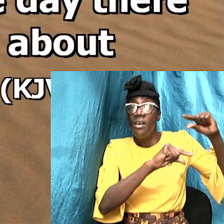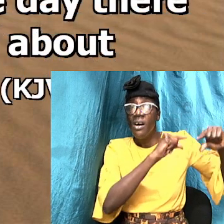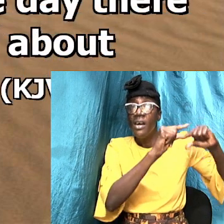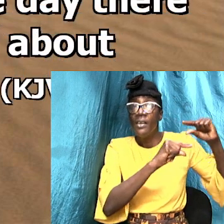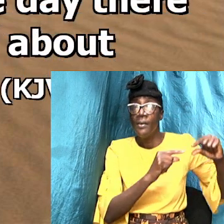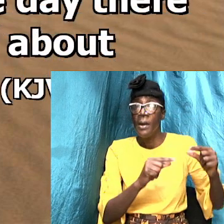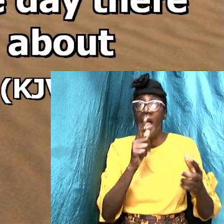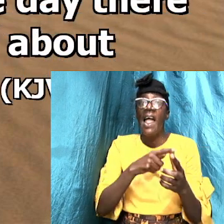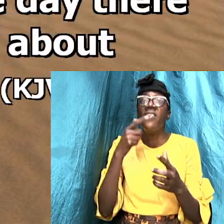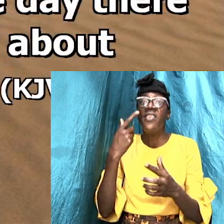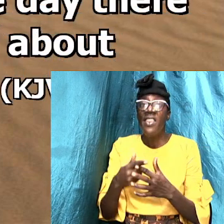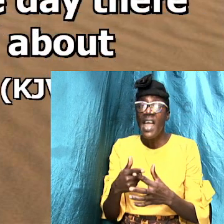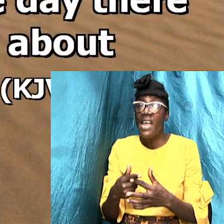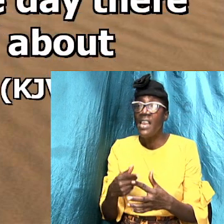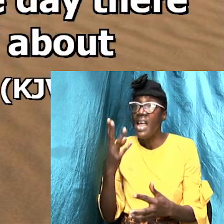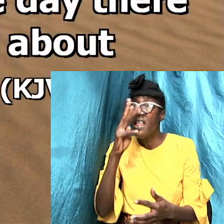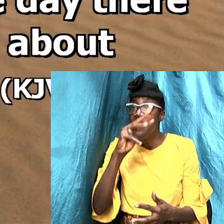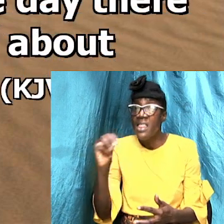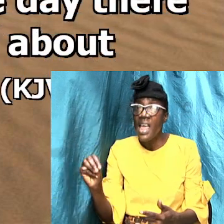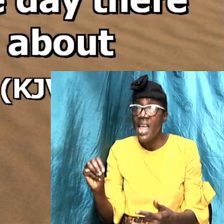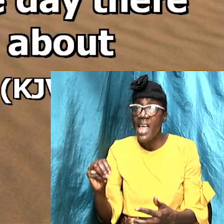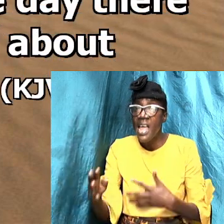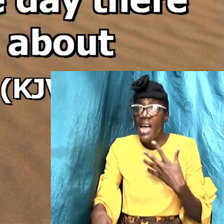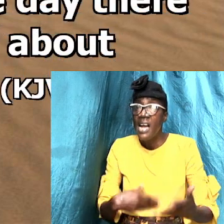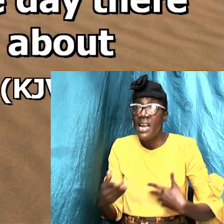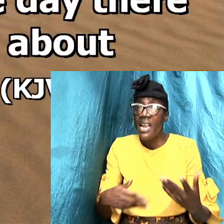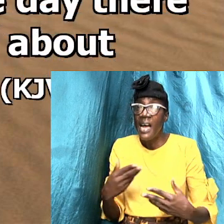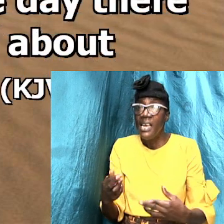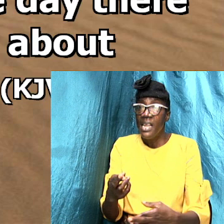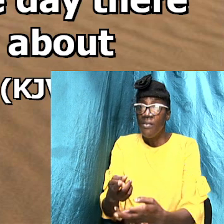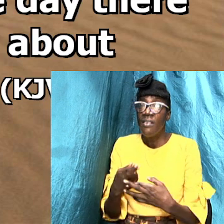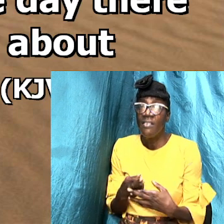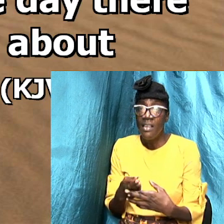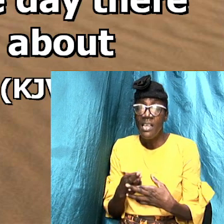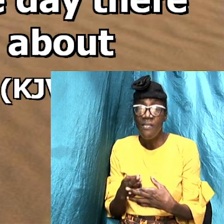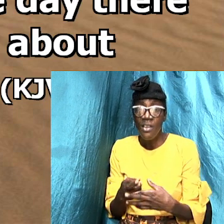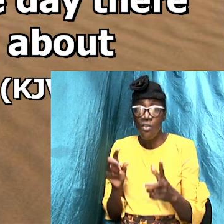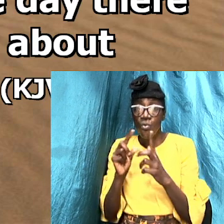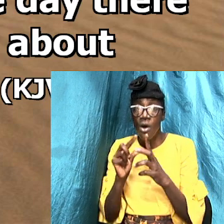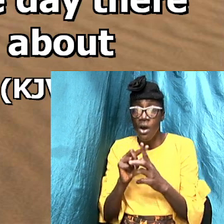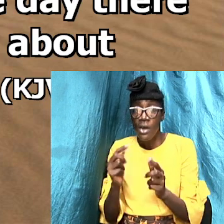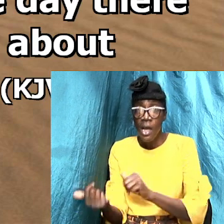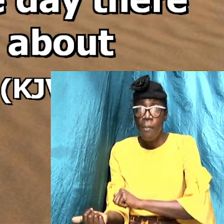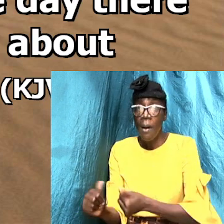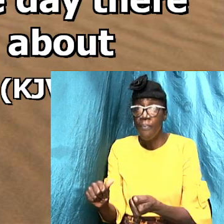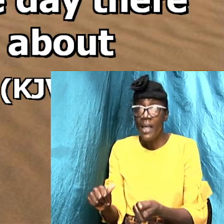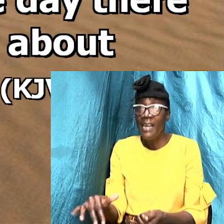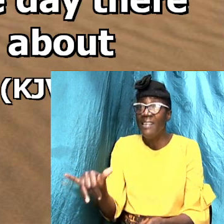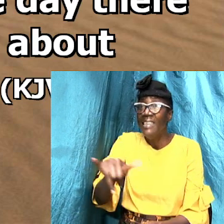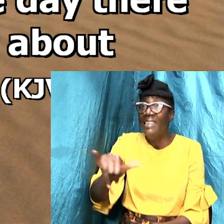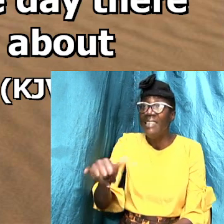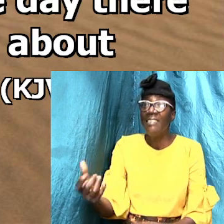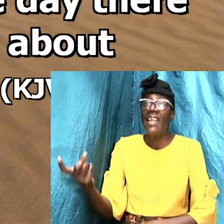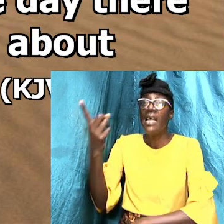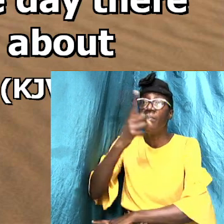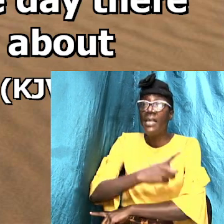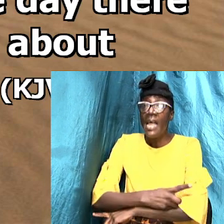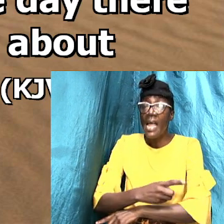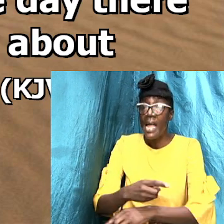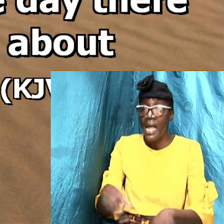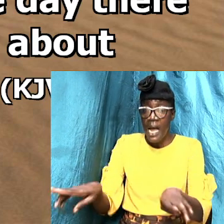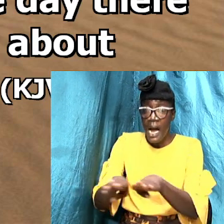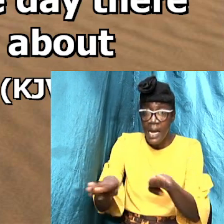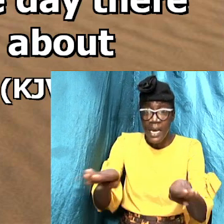then they that gladly received his word were baptized and the same day they were added